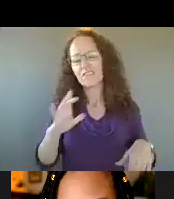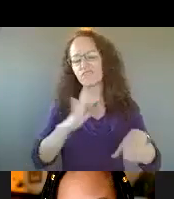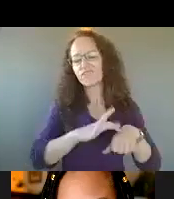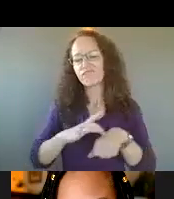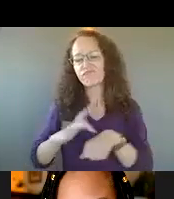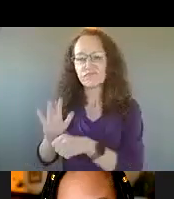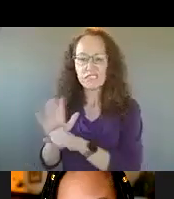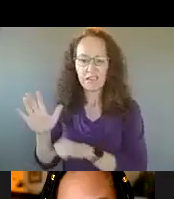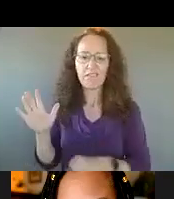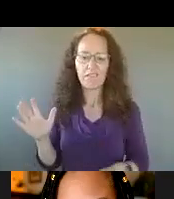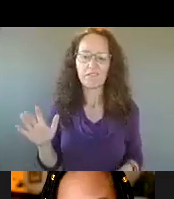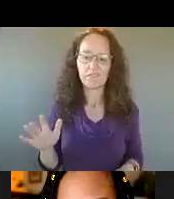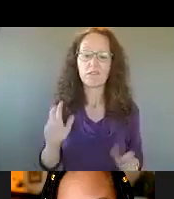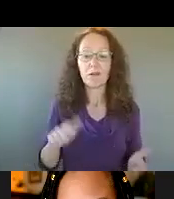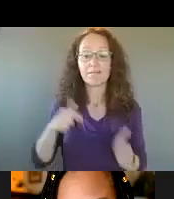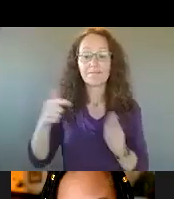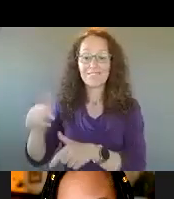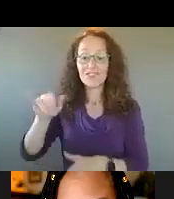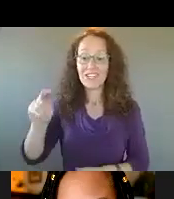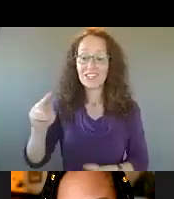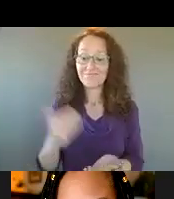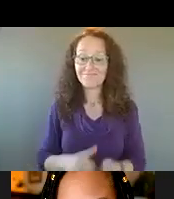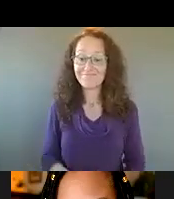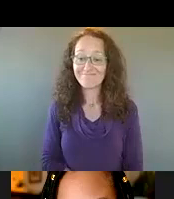prevention. So I will kick it back to Jen. Thank you.